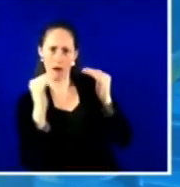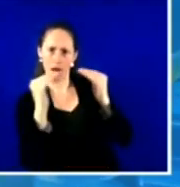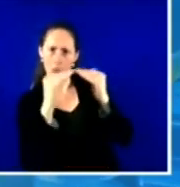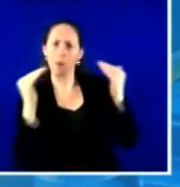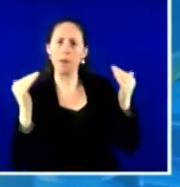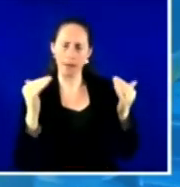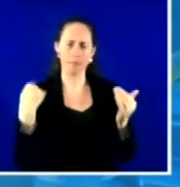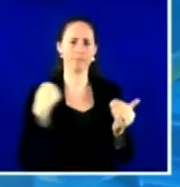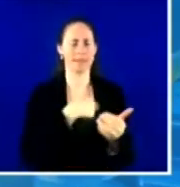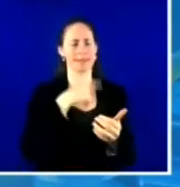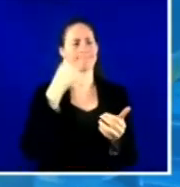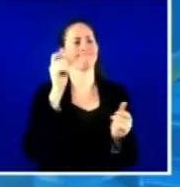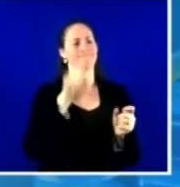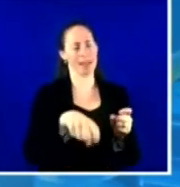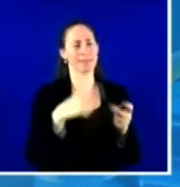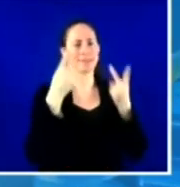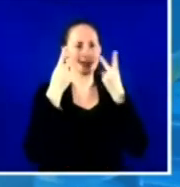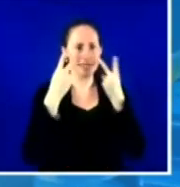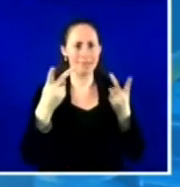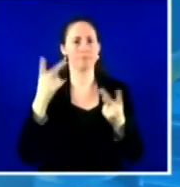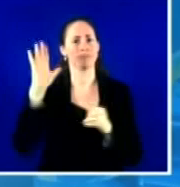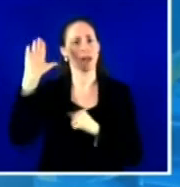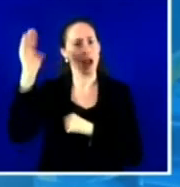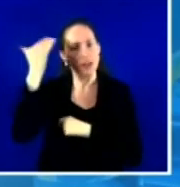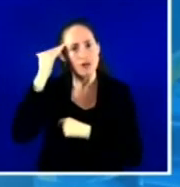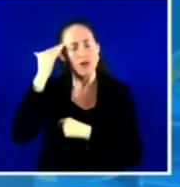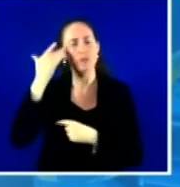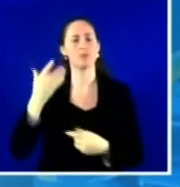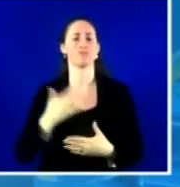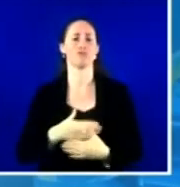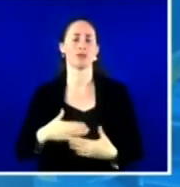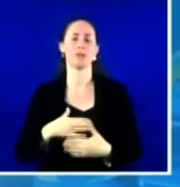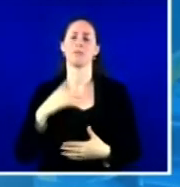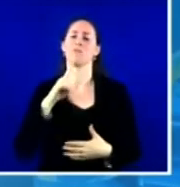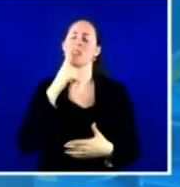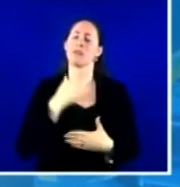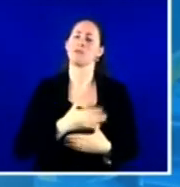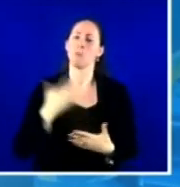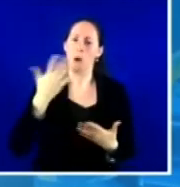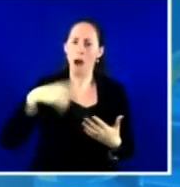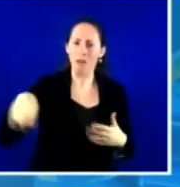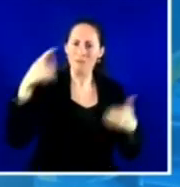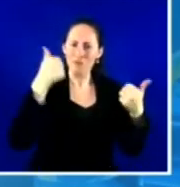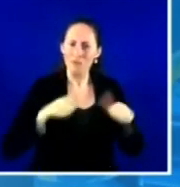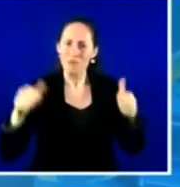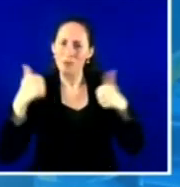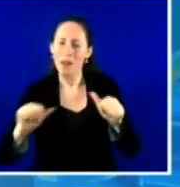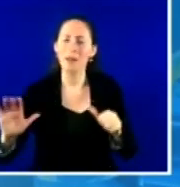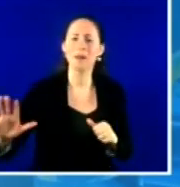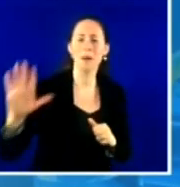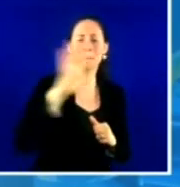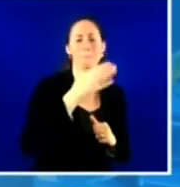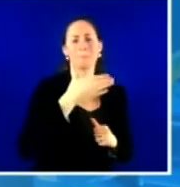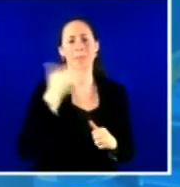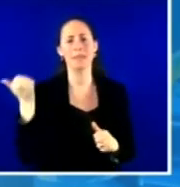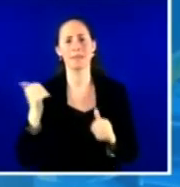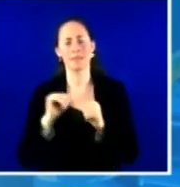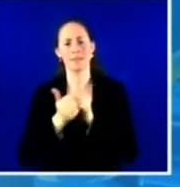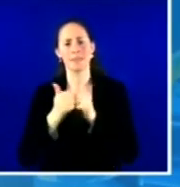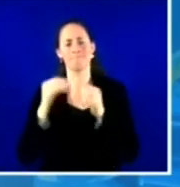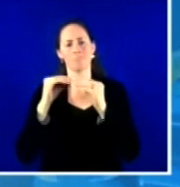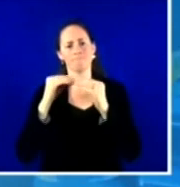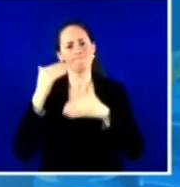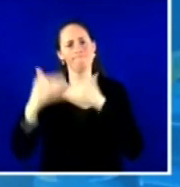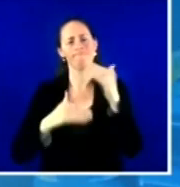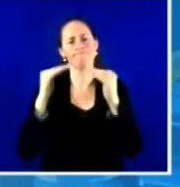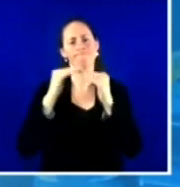gratitude is deep. Everyone is doing so much now to advance equity in this moment. We cannot let up. It's going to take the creativity, the innovation that